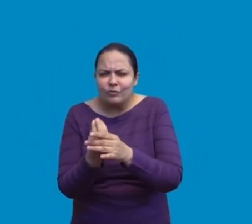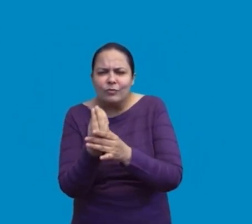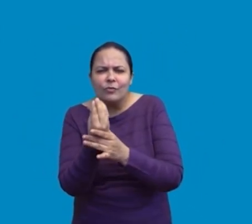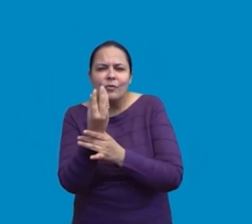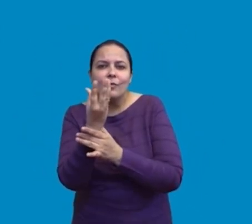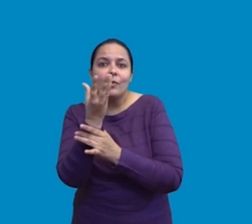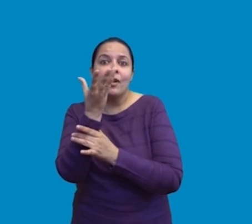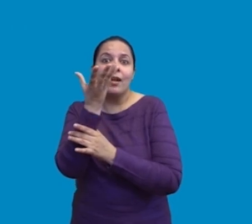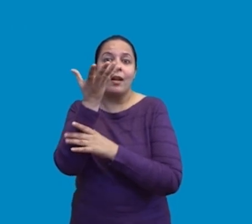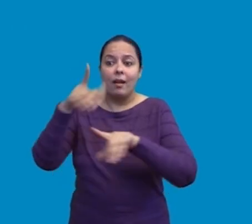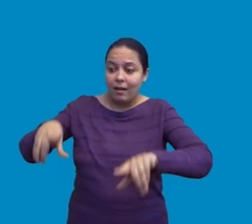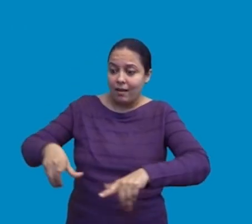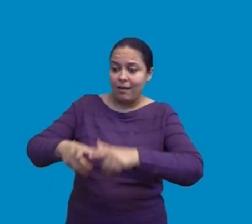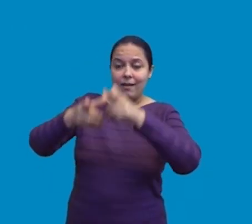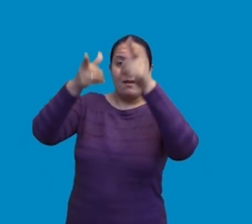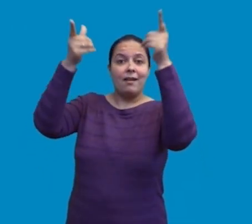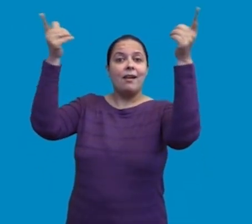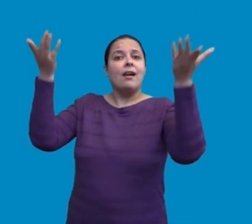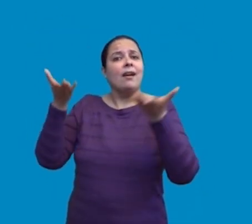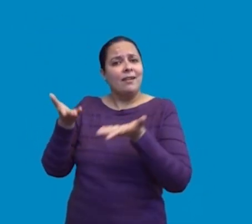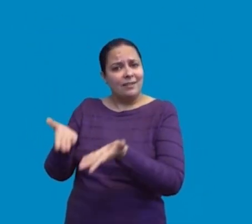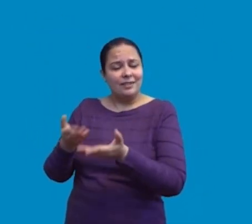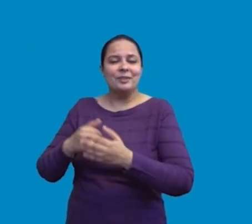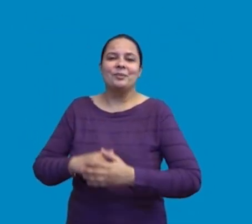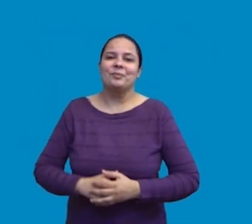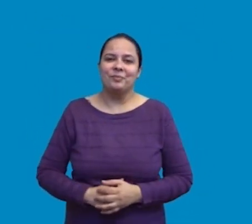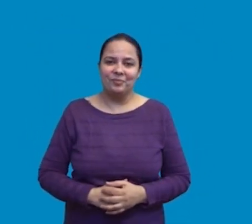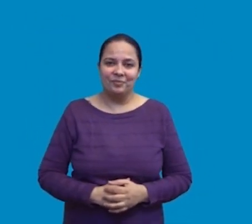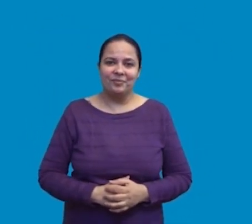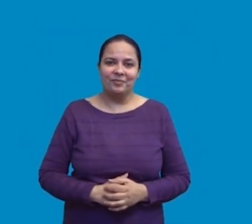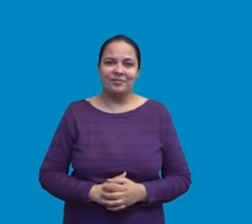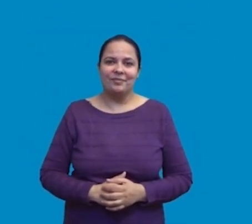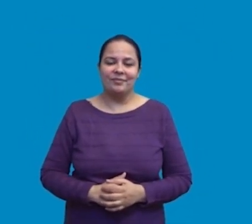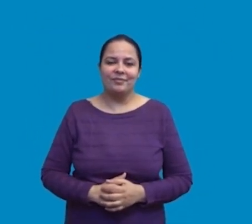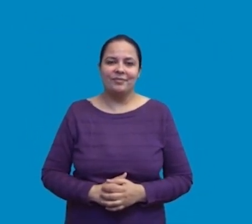amount, it grows into a plant or a tree.